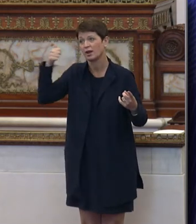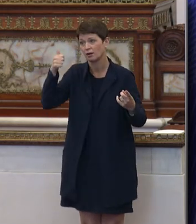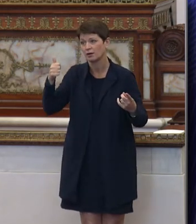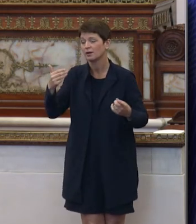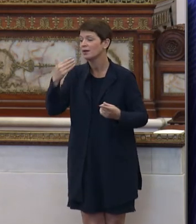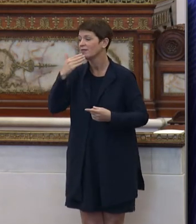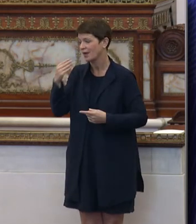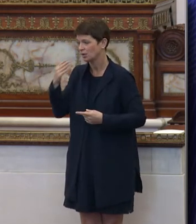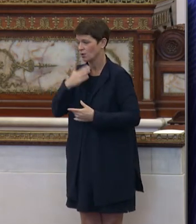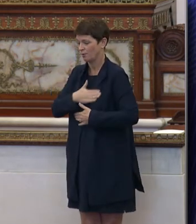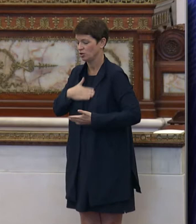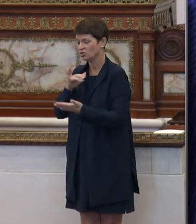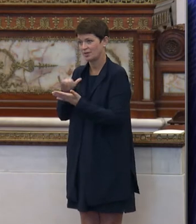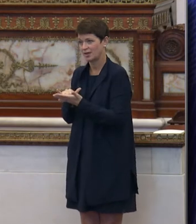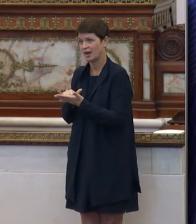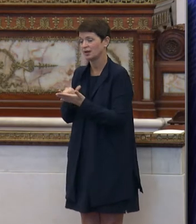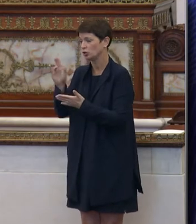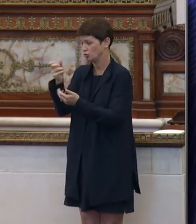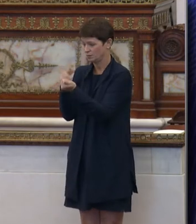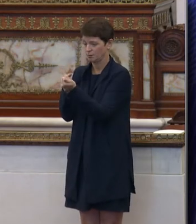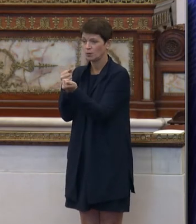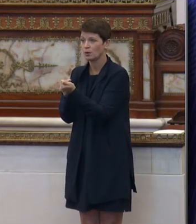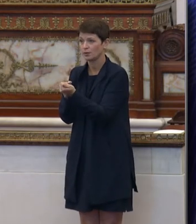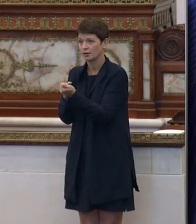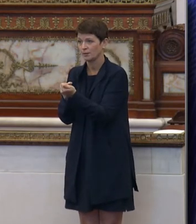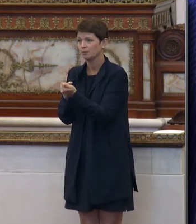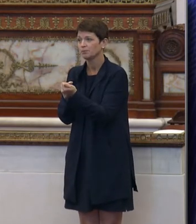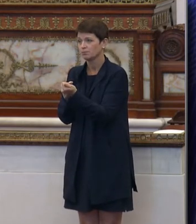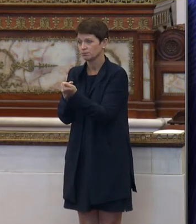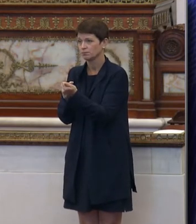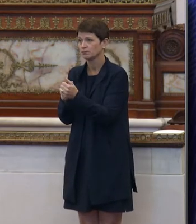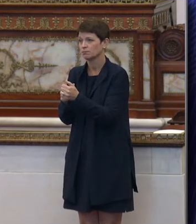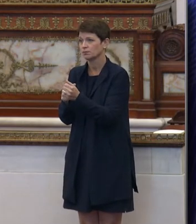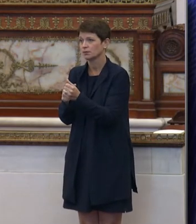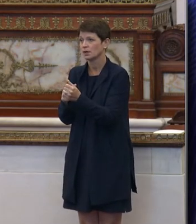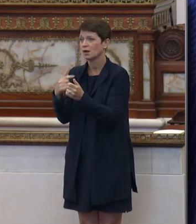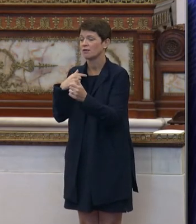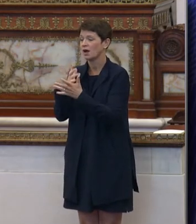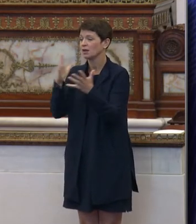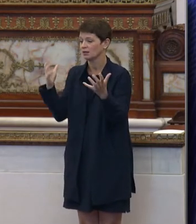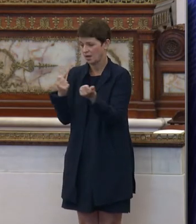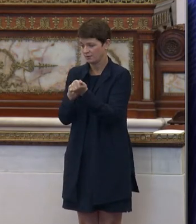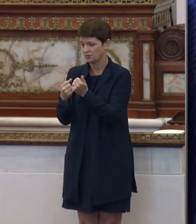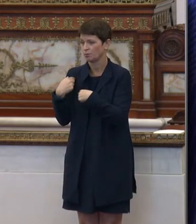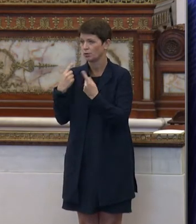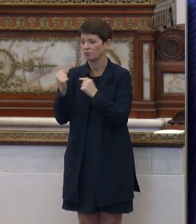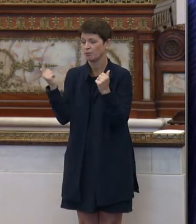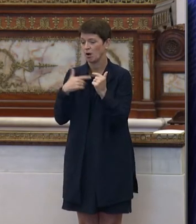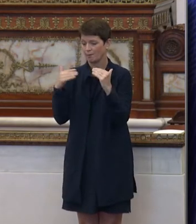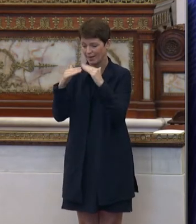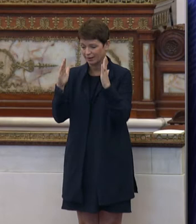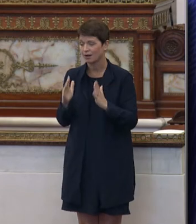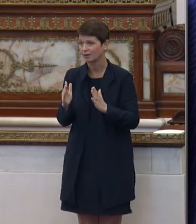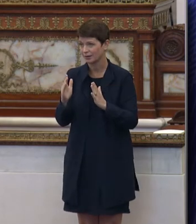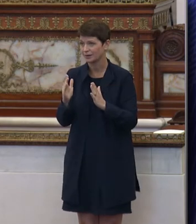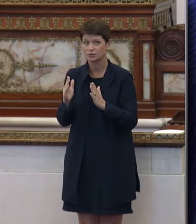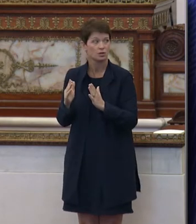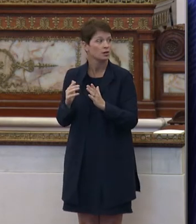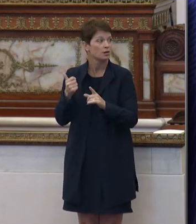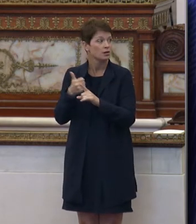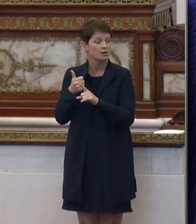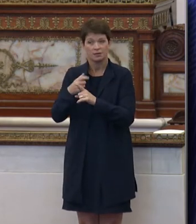Well, thank you. I really do appreciate your support. I have to say I've gotten a tremendous amount of support from all of my colleagues who recognize